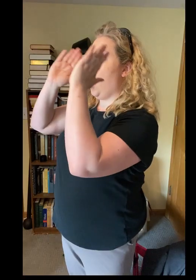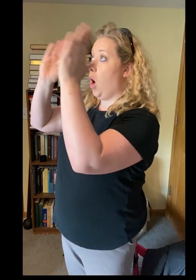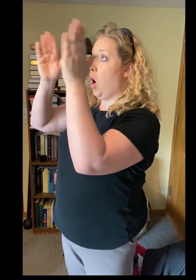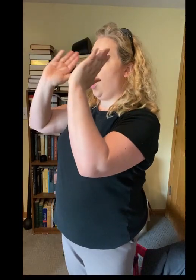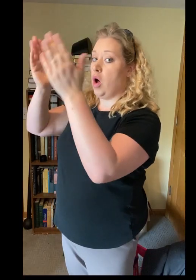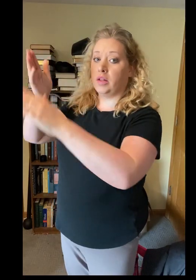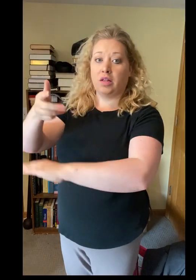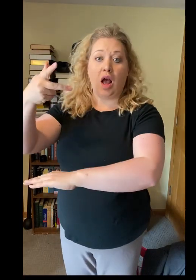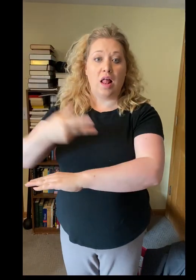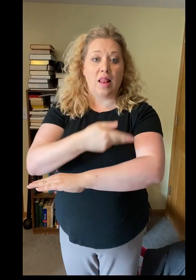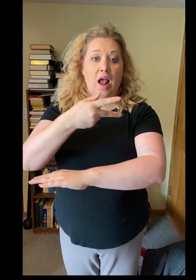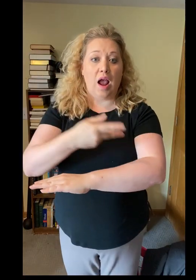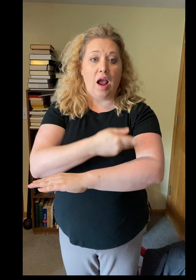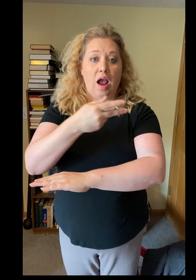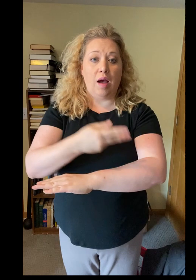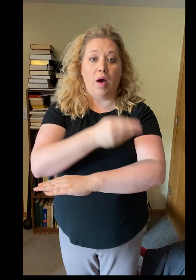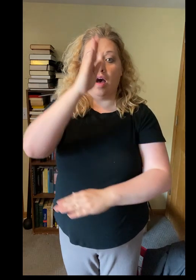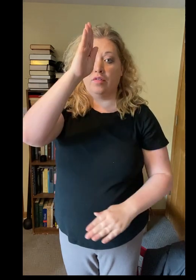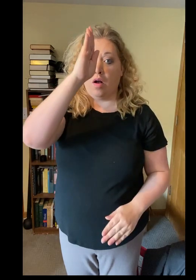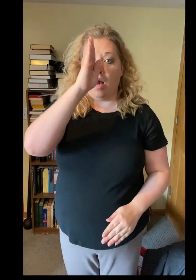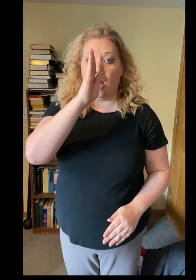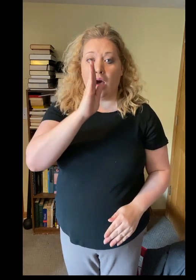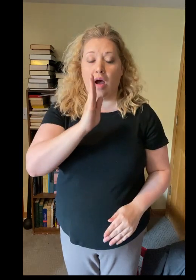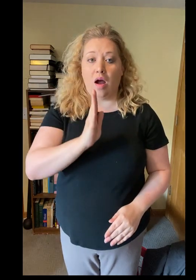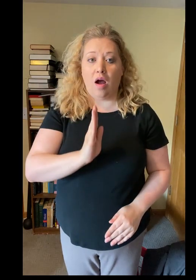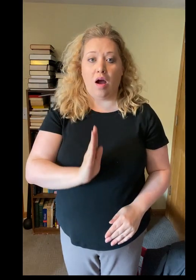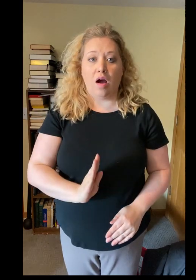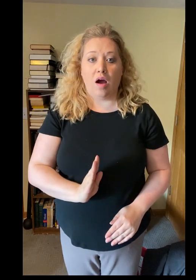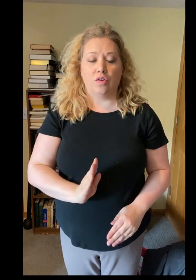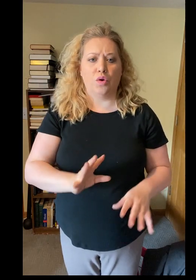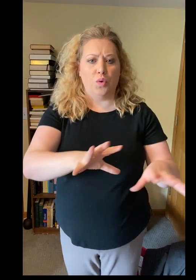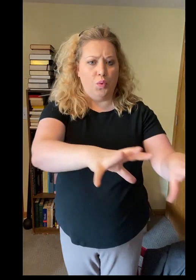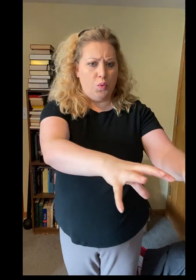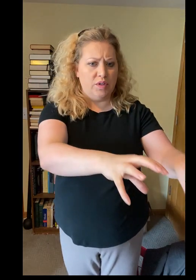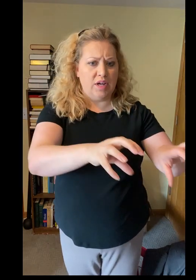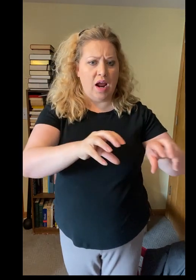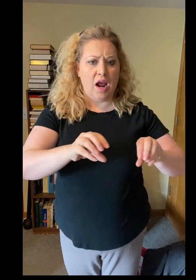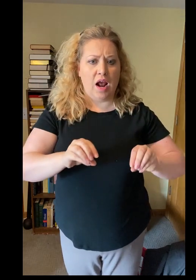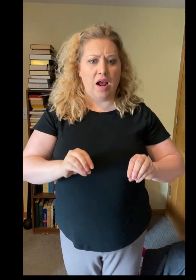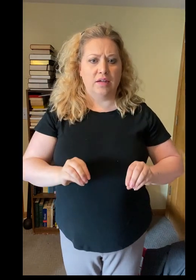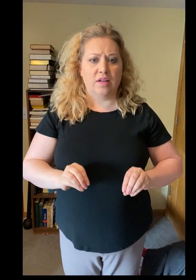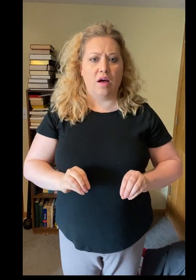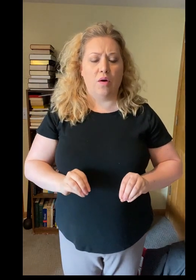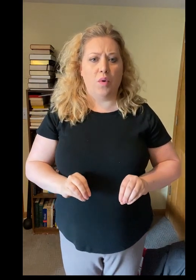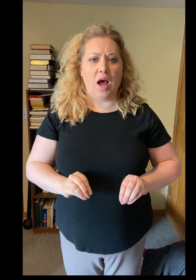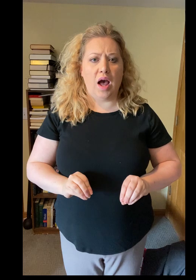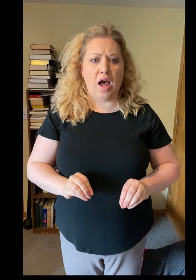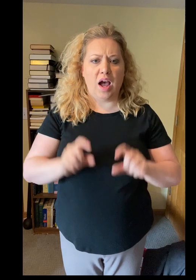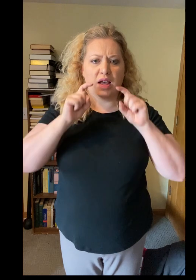Behold the Lamb of God, who takes